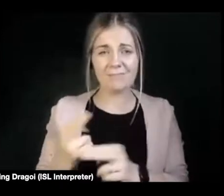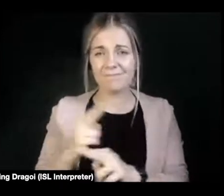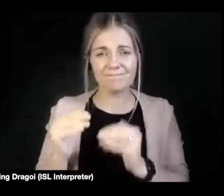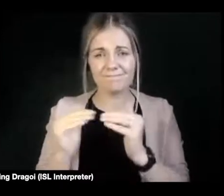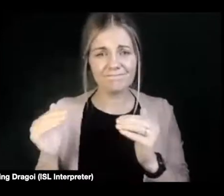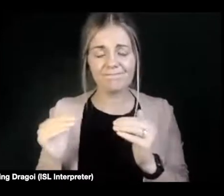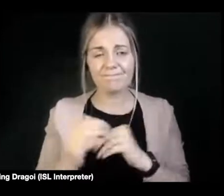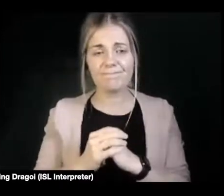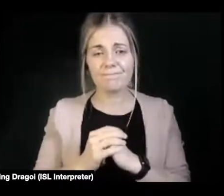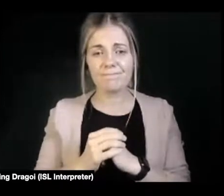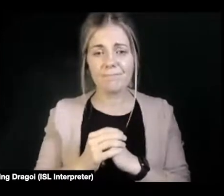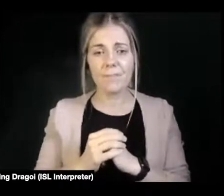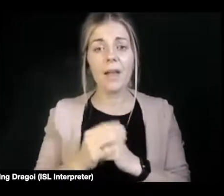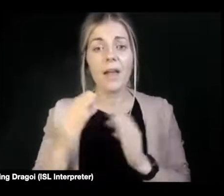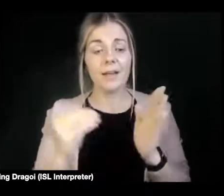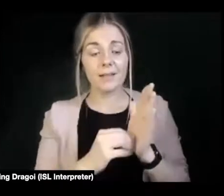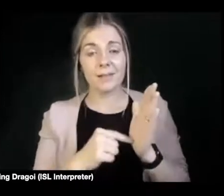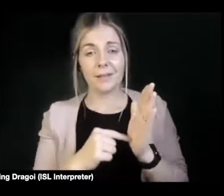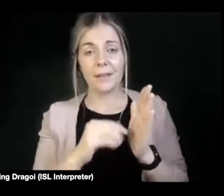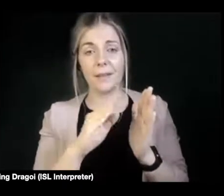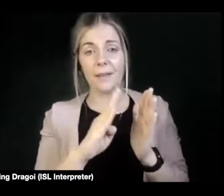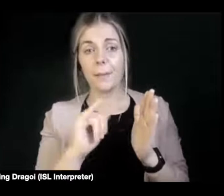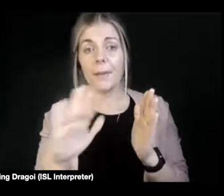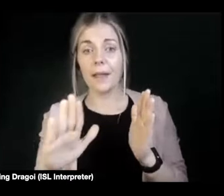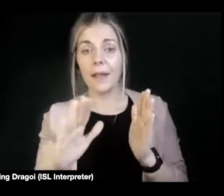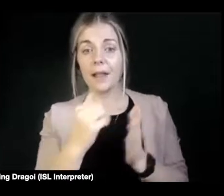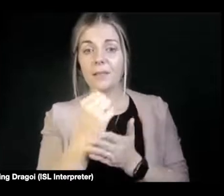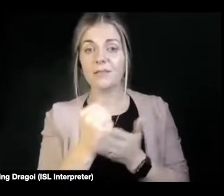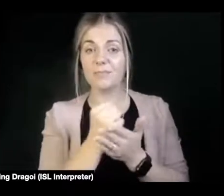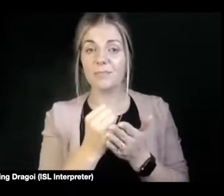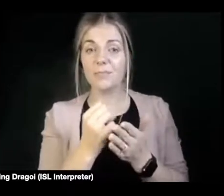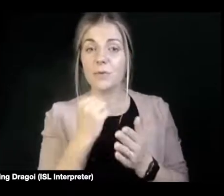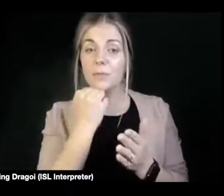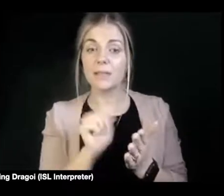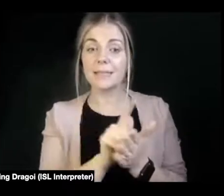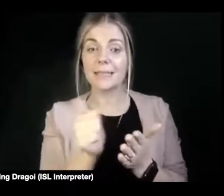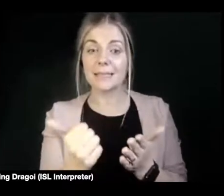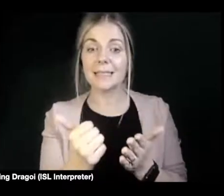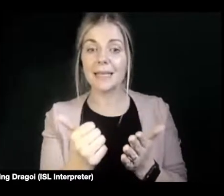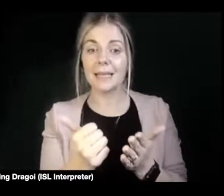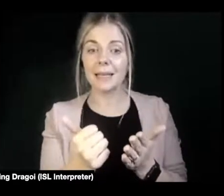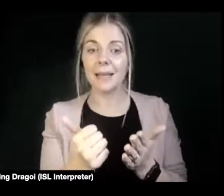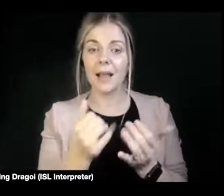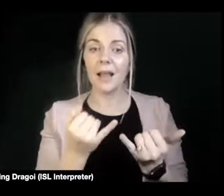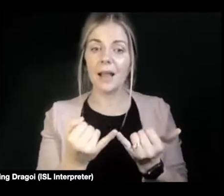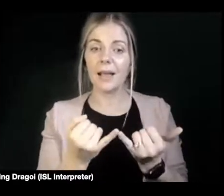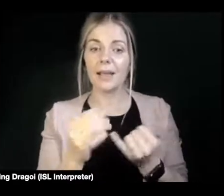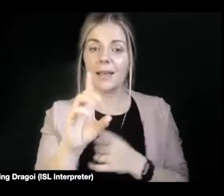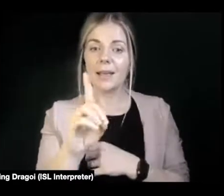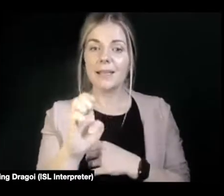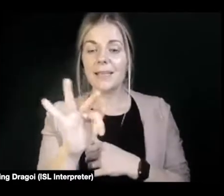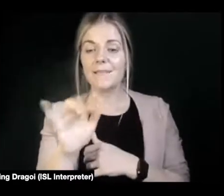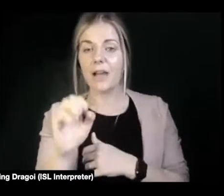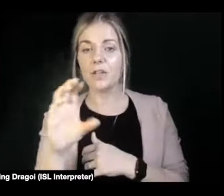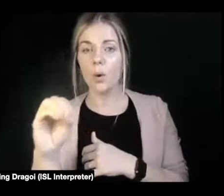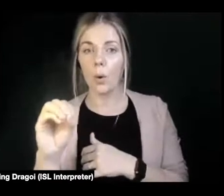bill, section 16, and there would be concern of these kind of de facto parental capacity assessments. So that's something we certainly will be looking